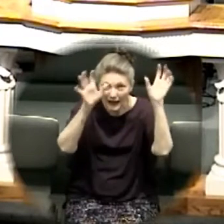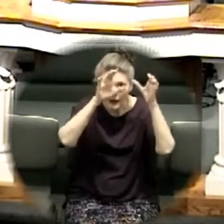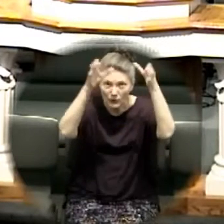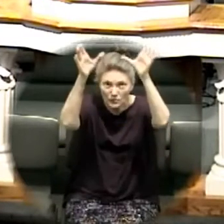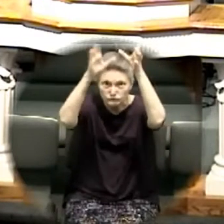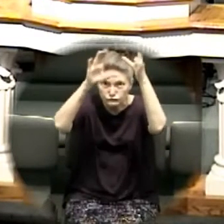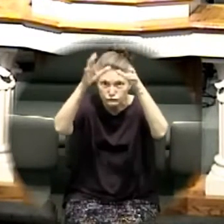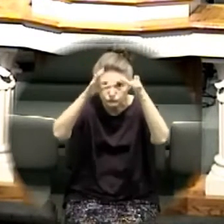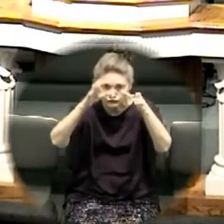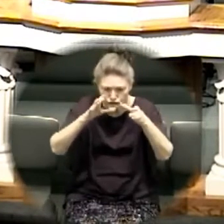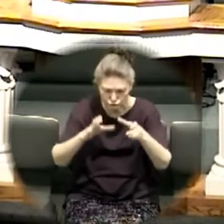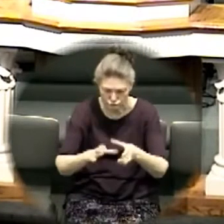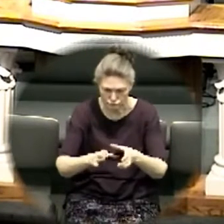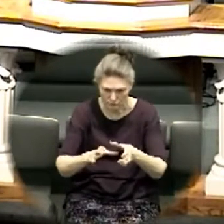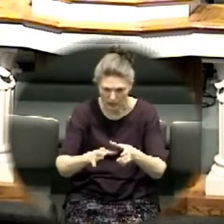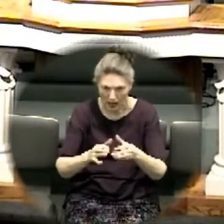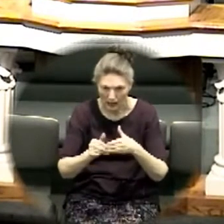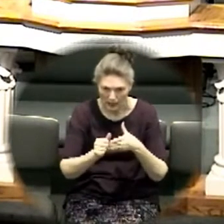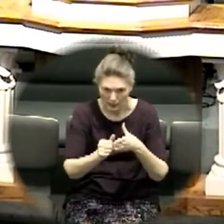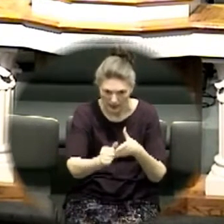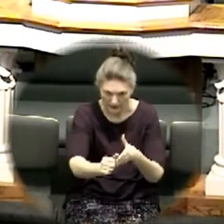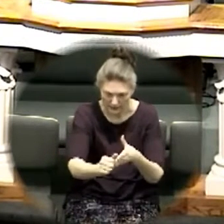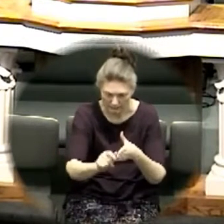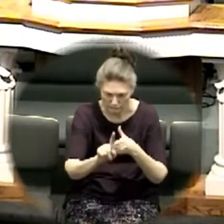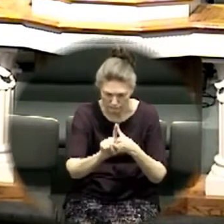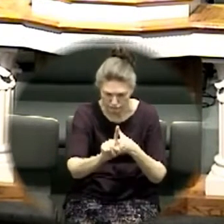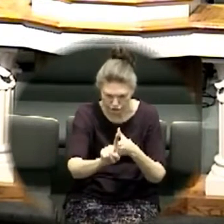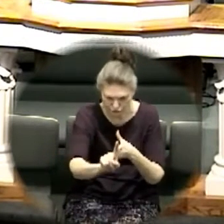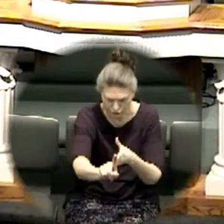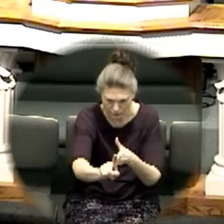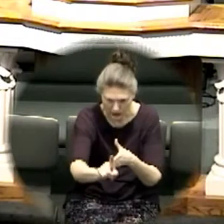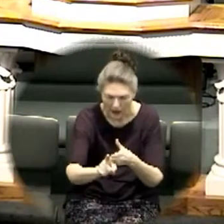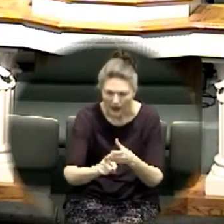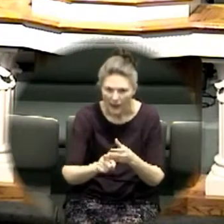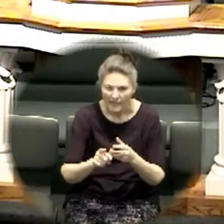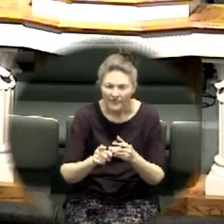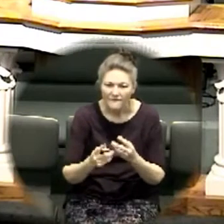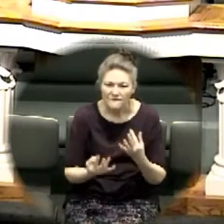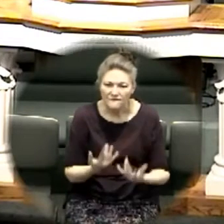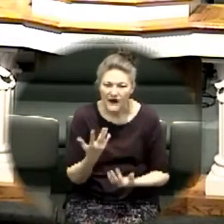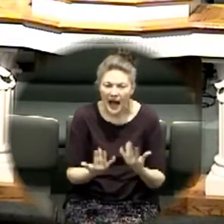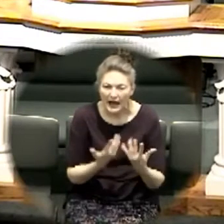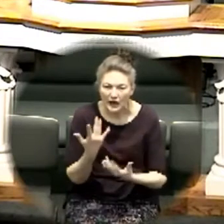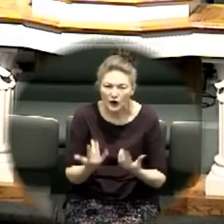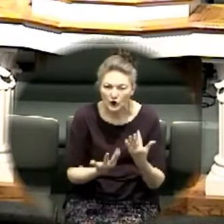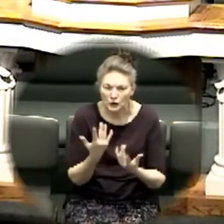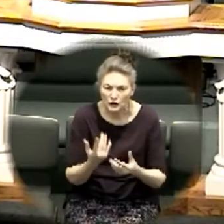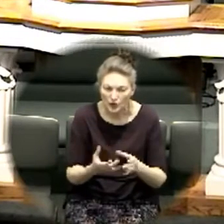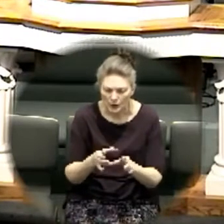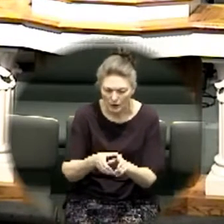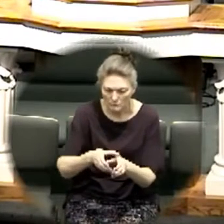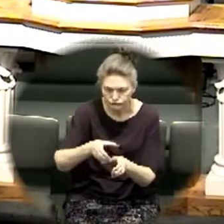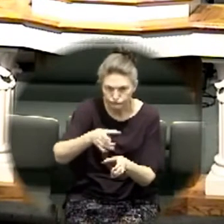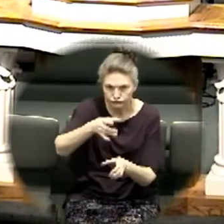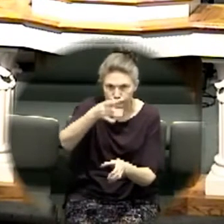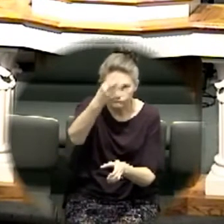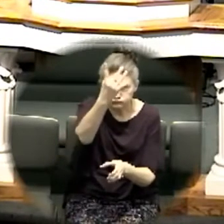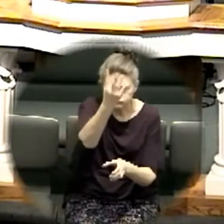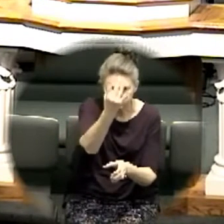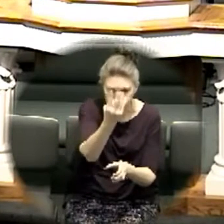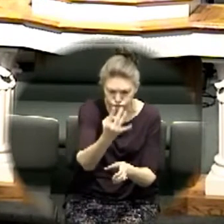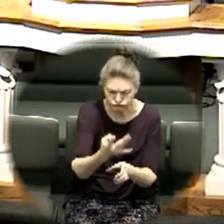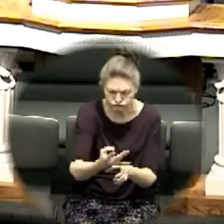the the water it was a it was a simulation in the sense it was a type and foreshadow of them going down beneath